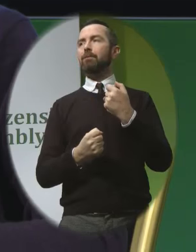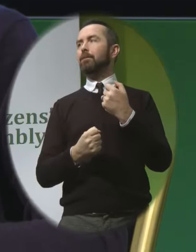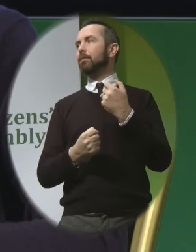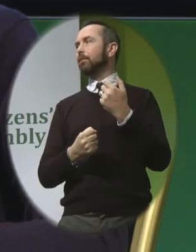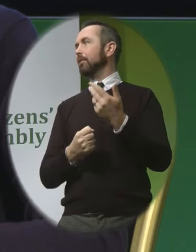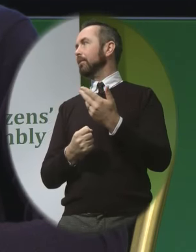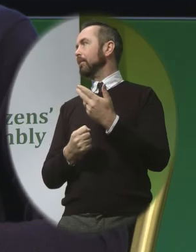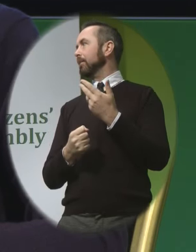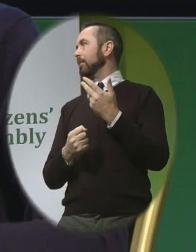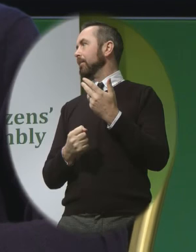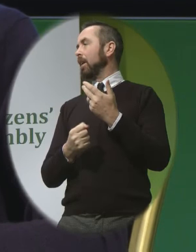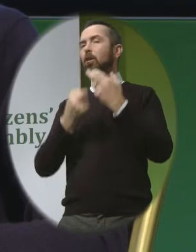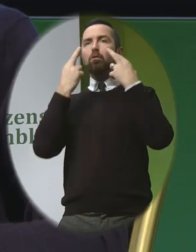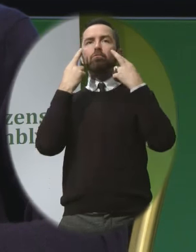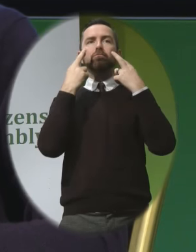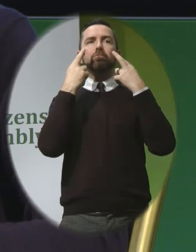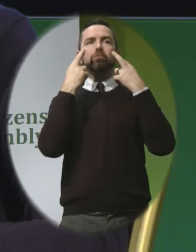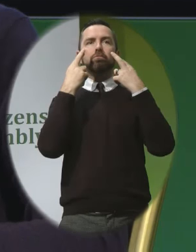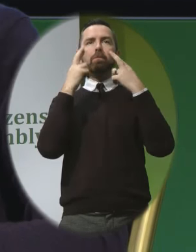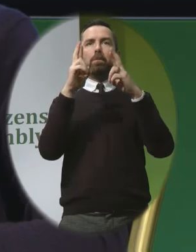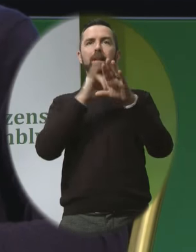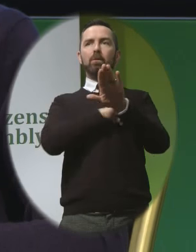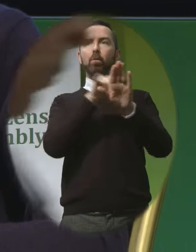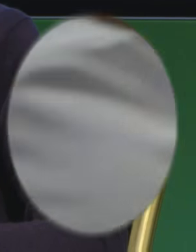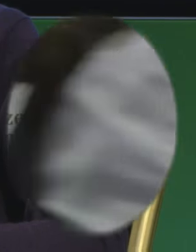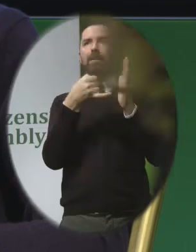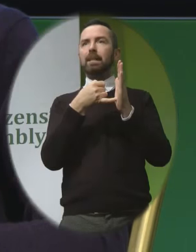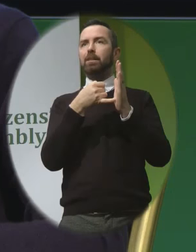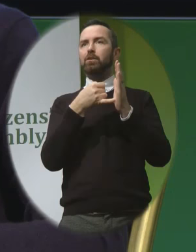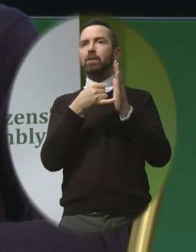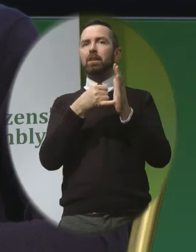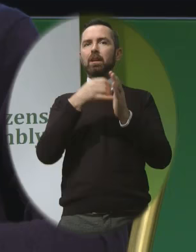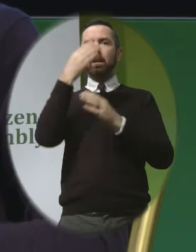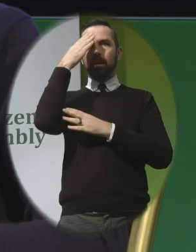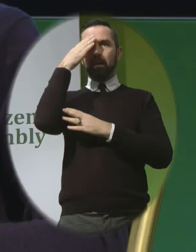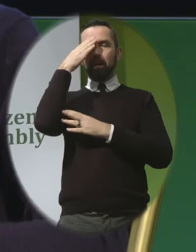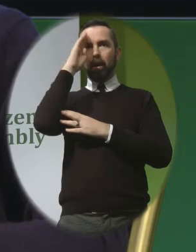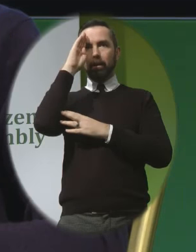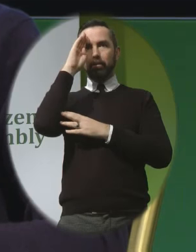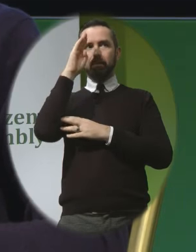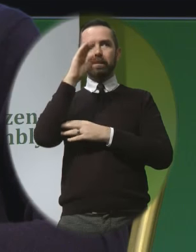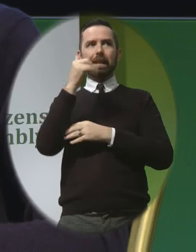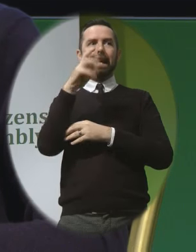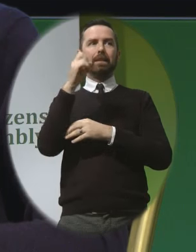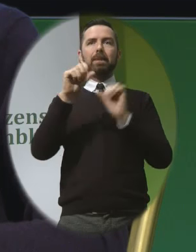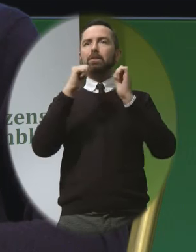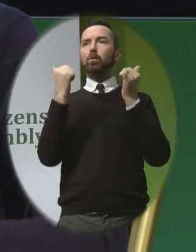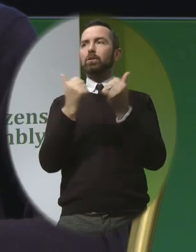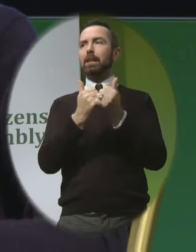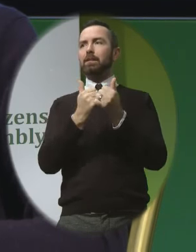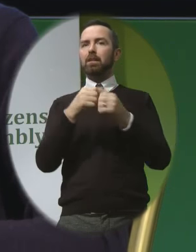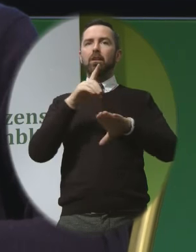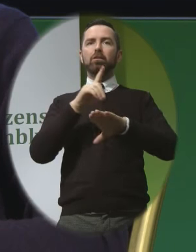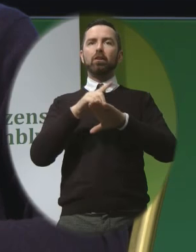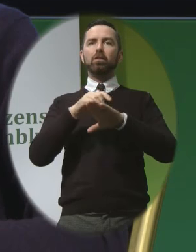representative organization and Irish Family Planning Association and Dr